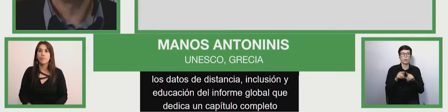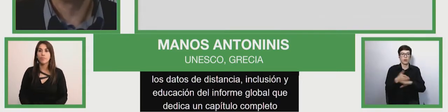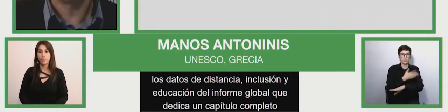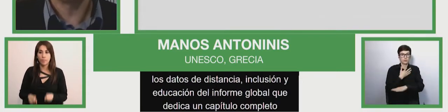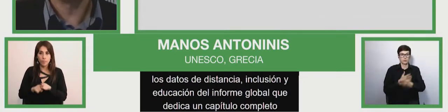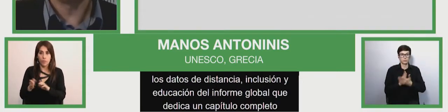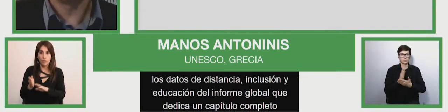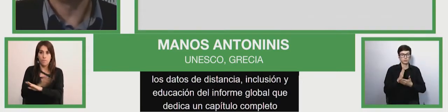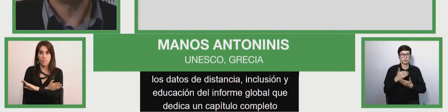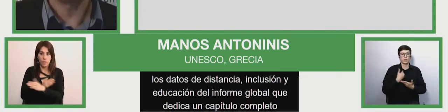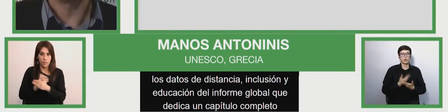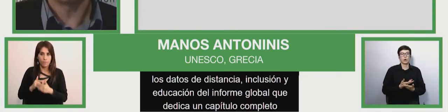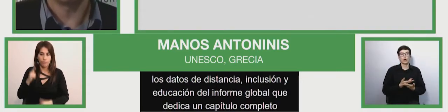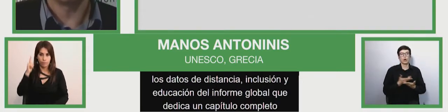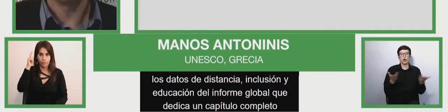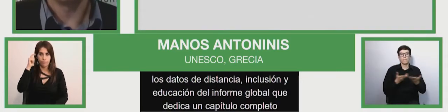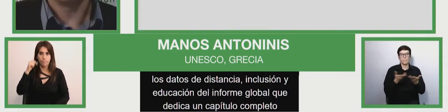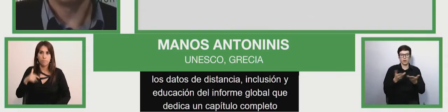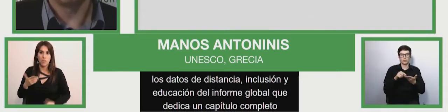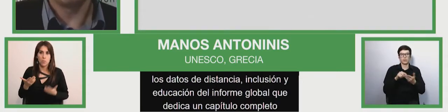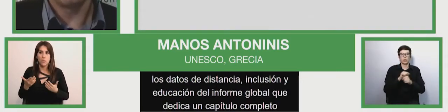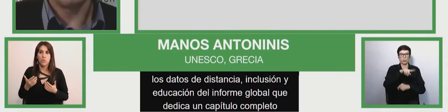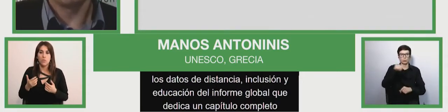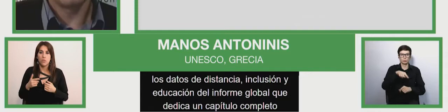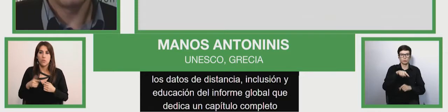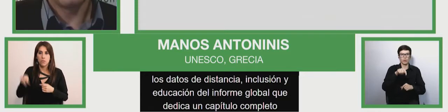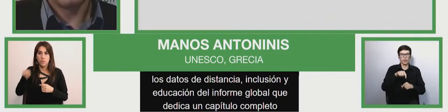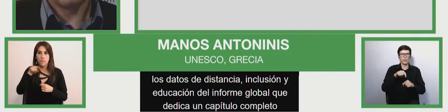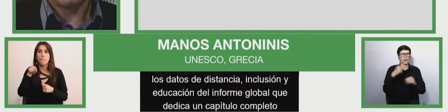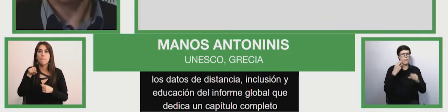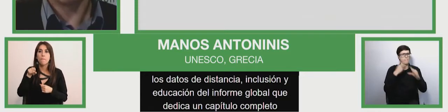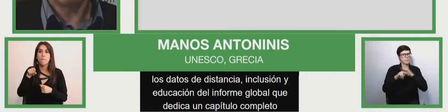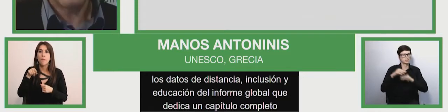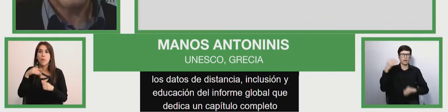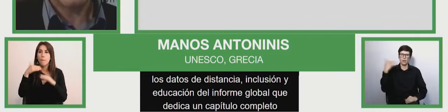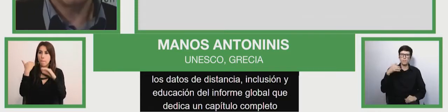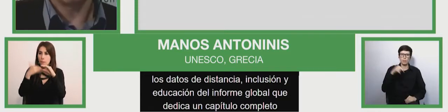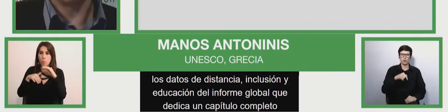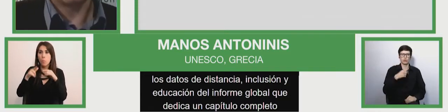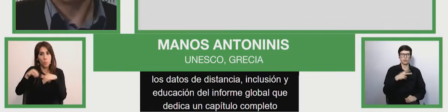learning of the report.